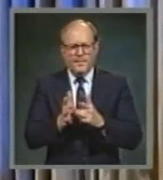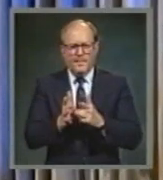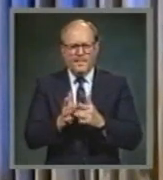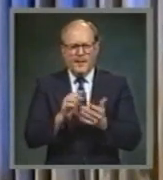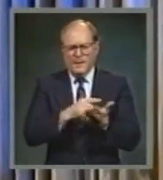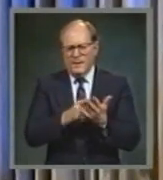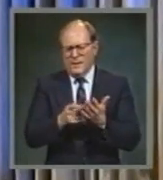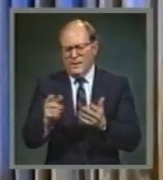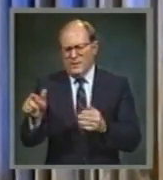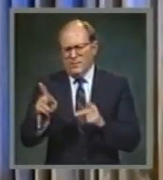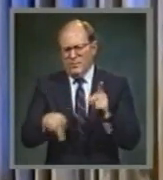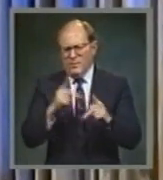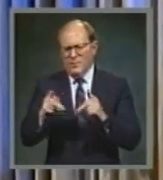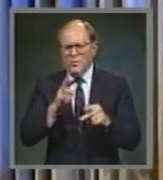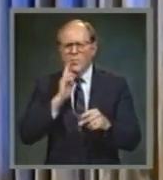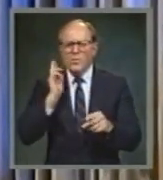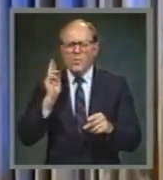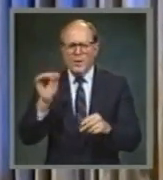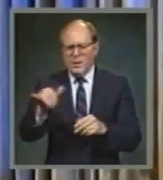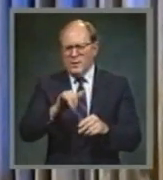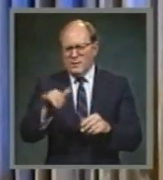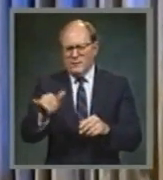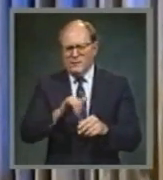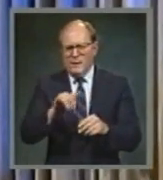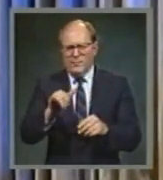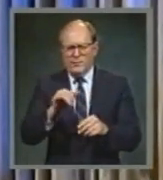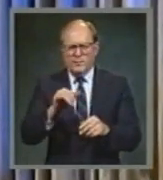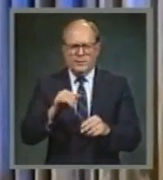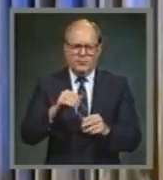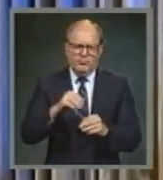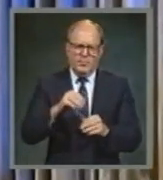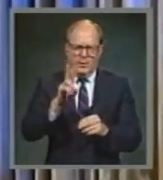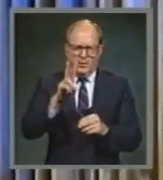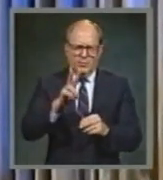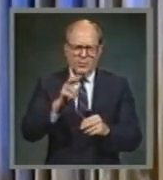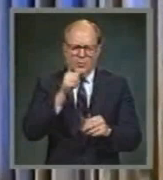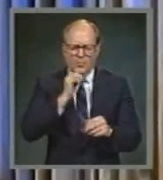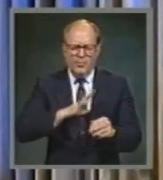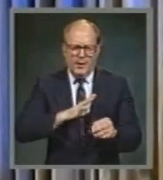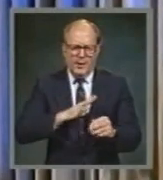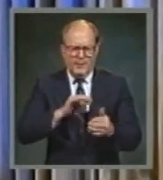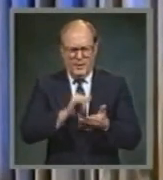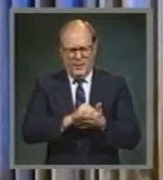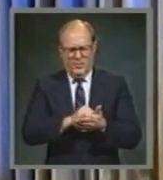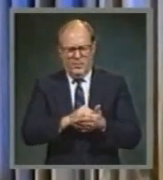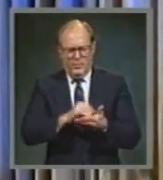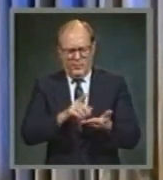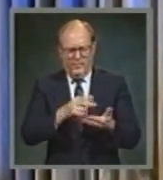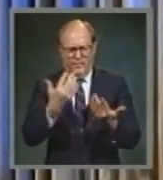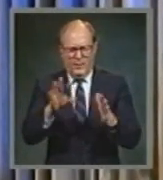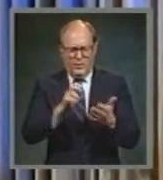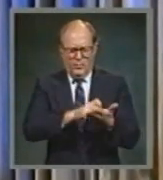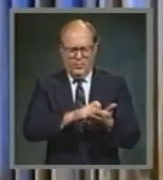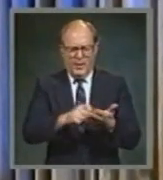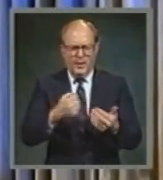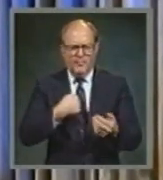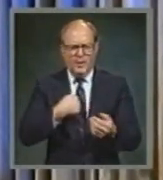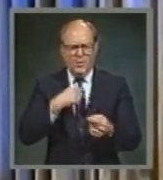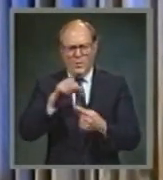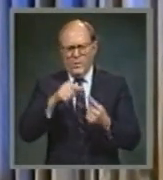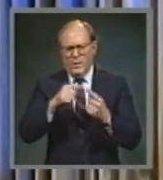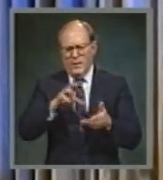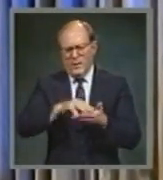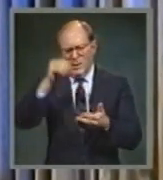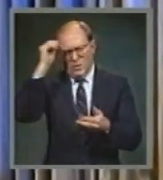These people were like the men, two men, one who called me and the other who wrote me in just the last few days, who upon learning that